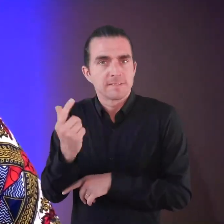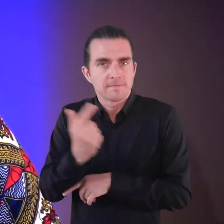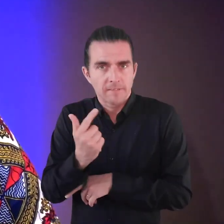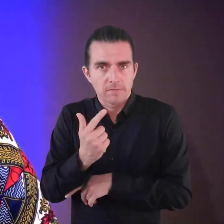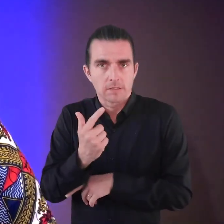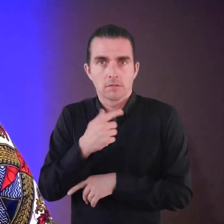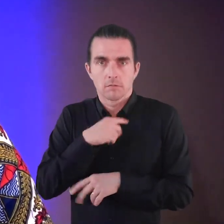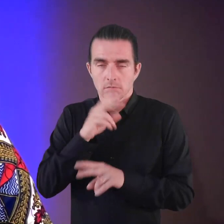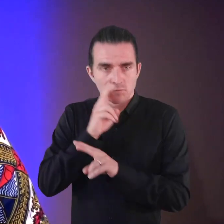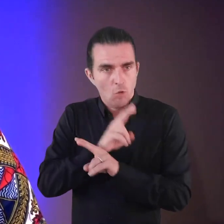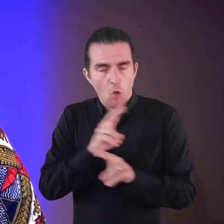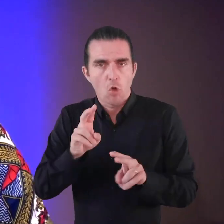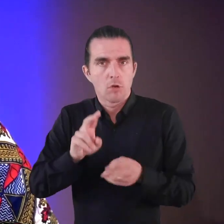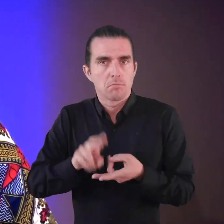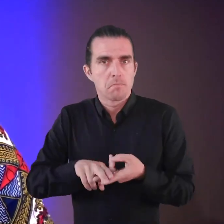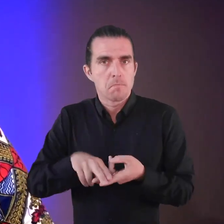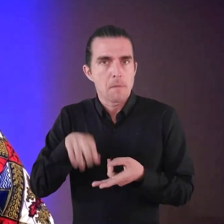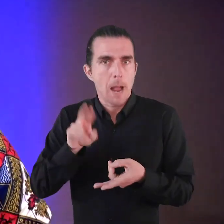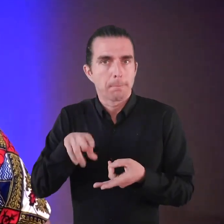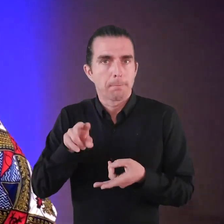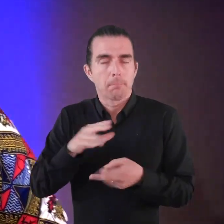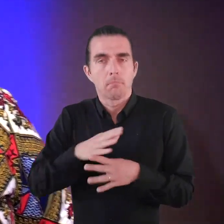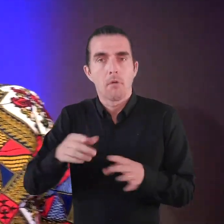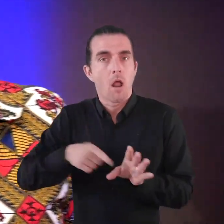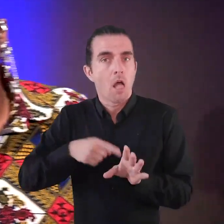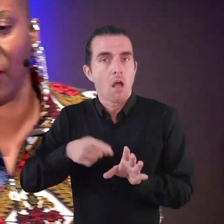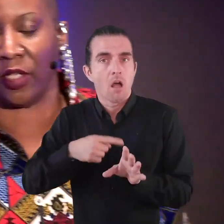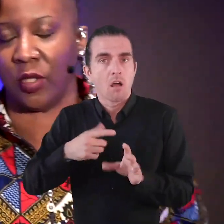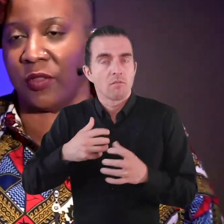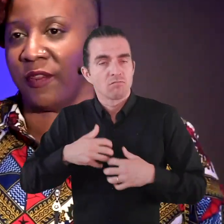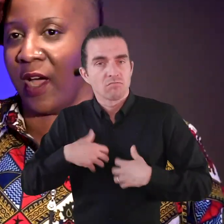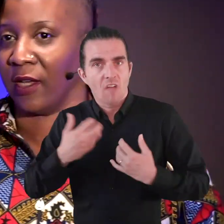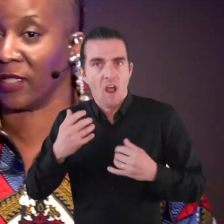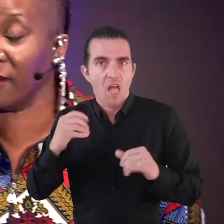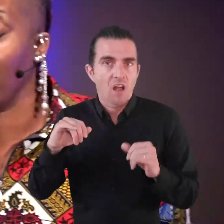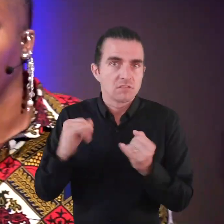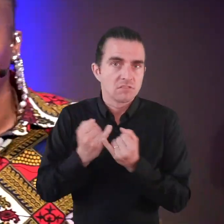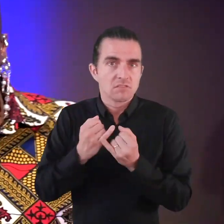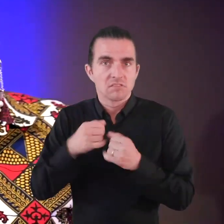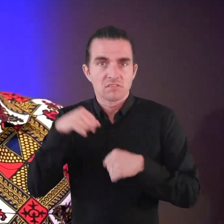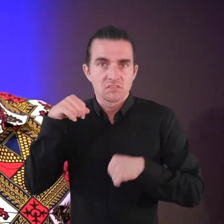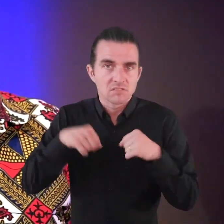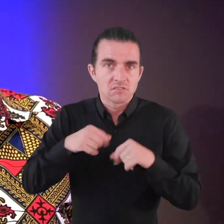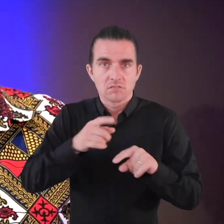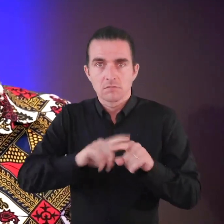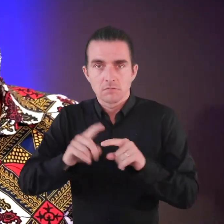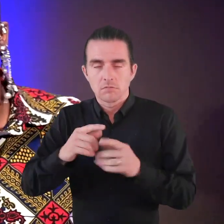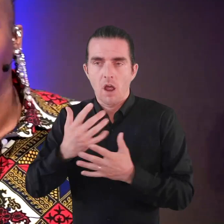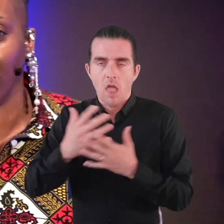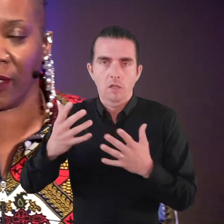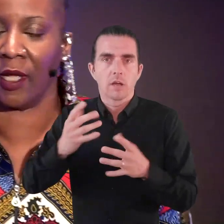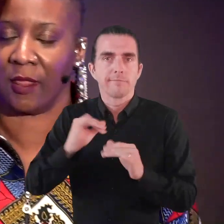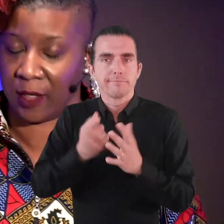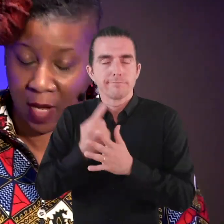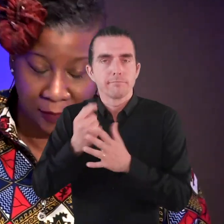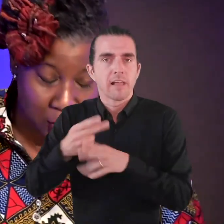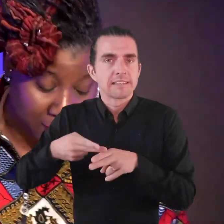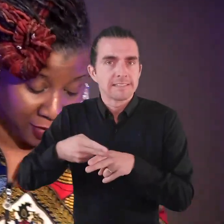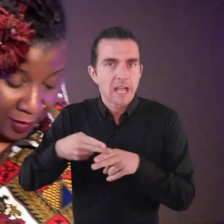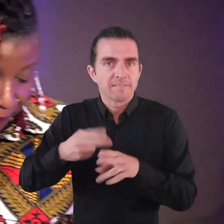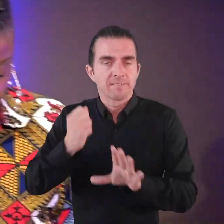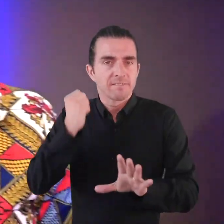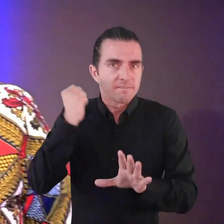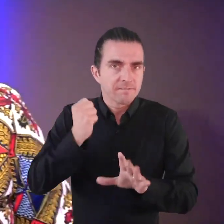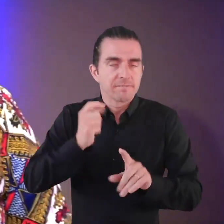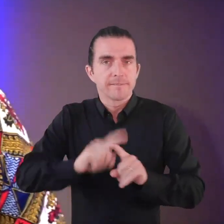and 2017, we saw an increase in youth violence involving local young people around the knife